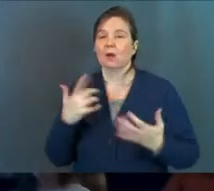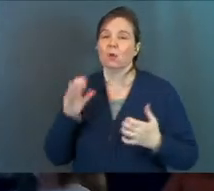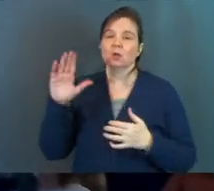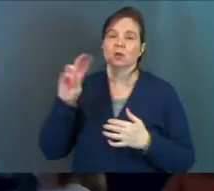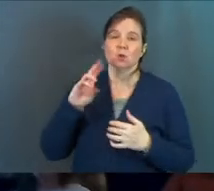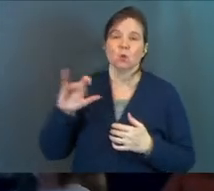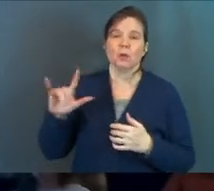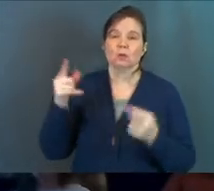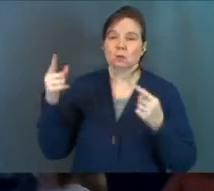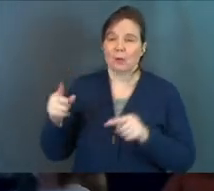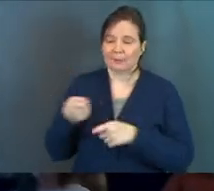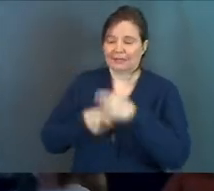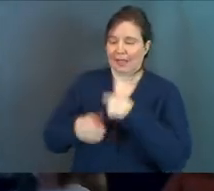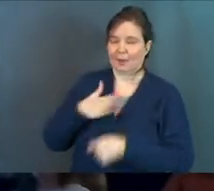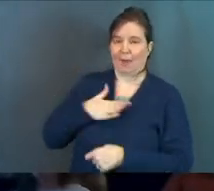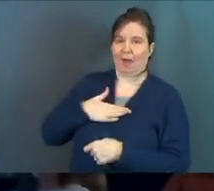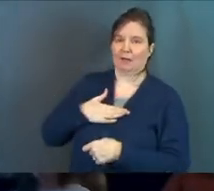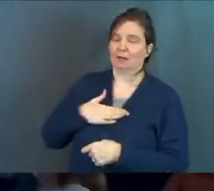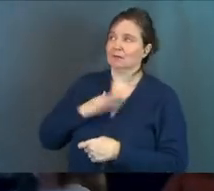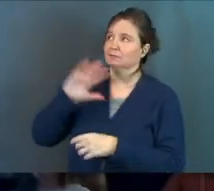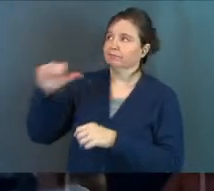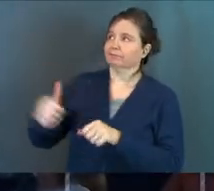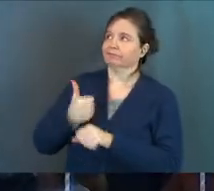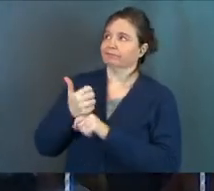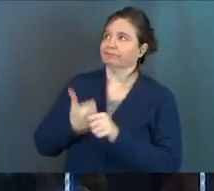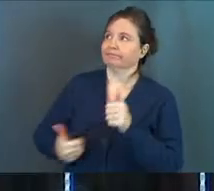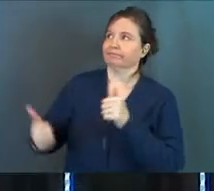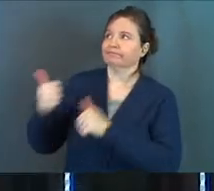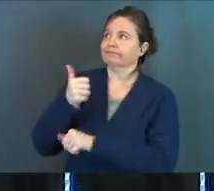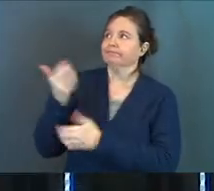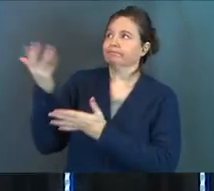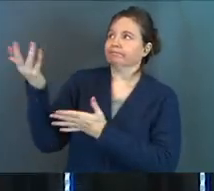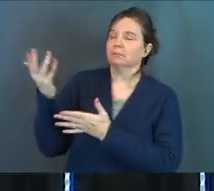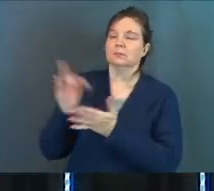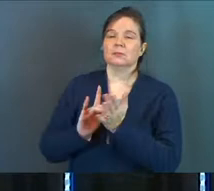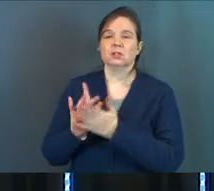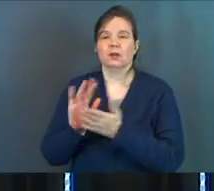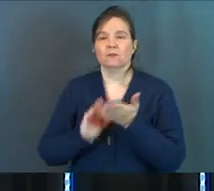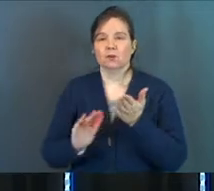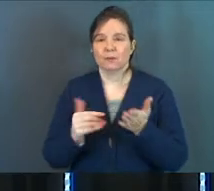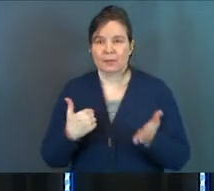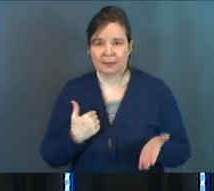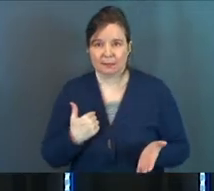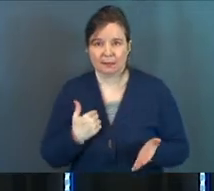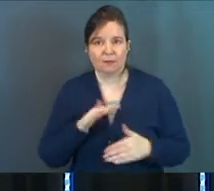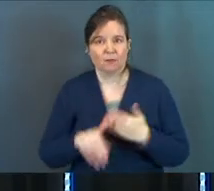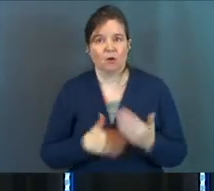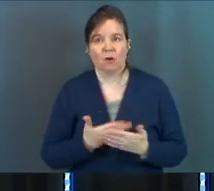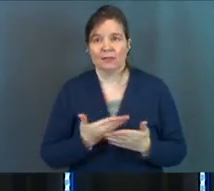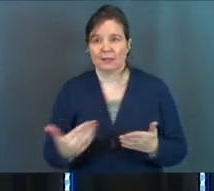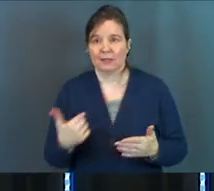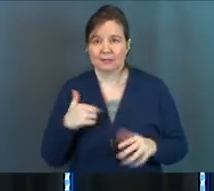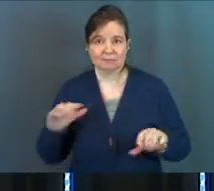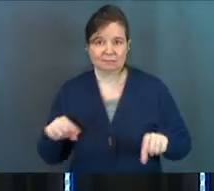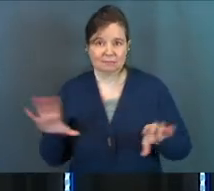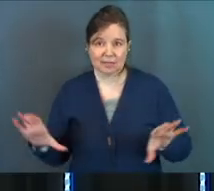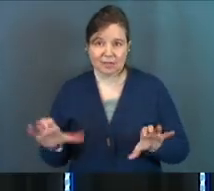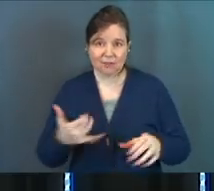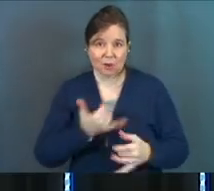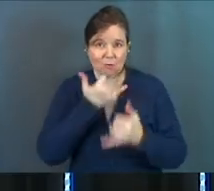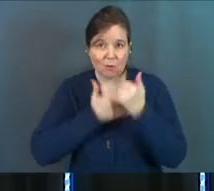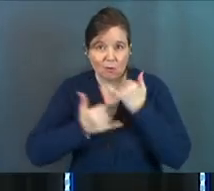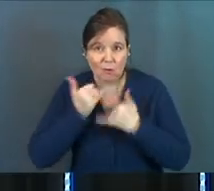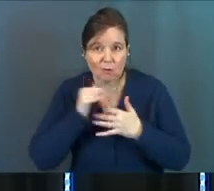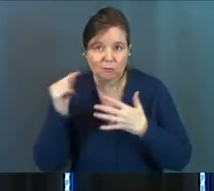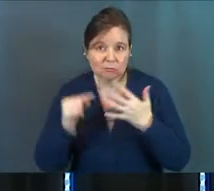I want your will to be done instead of my will to be done. Jesus, forgive me for all the things that I've done wrong.